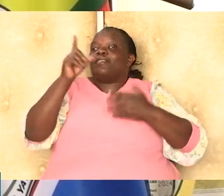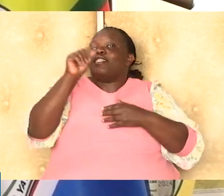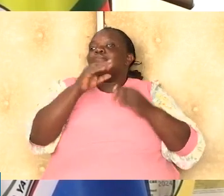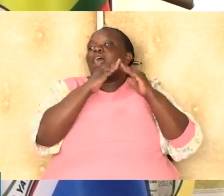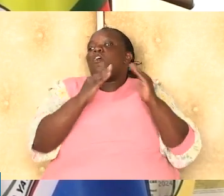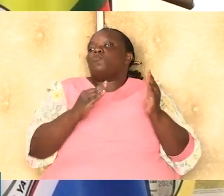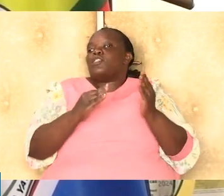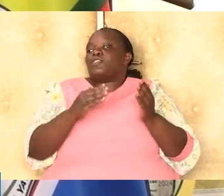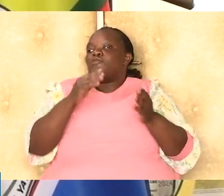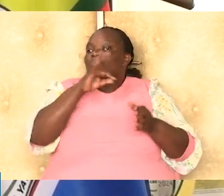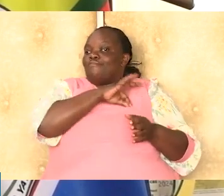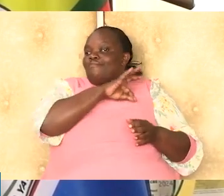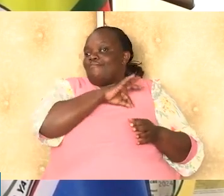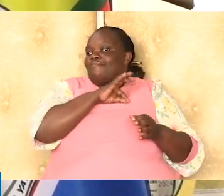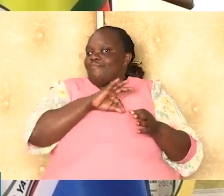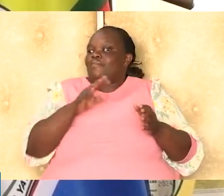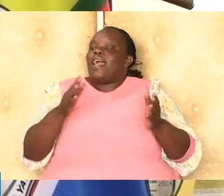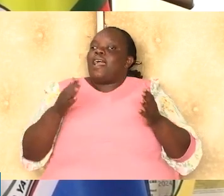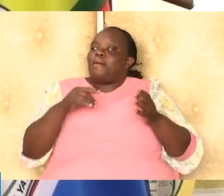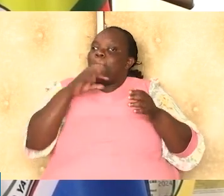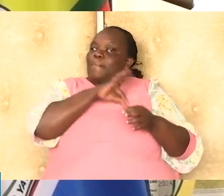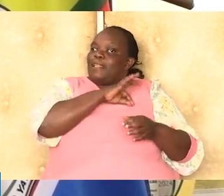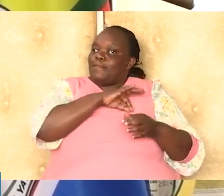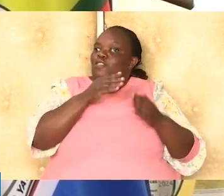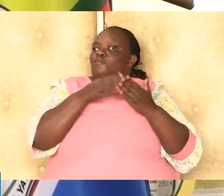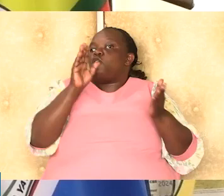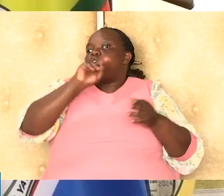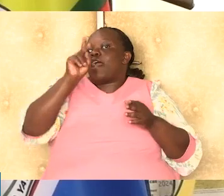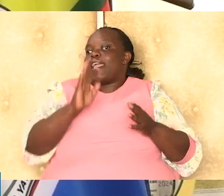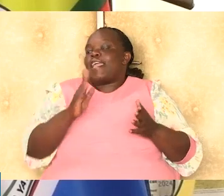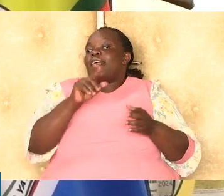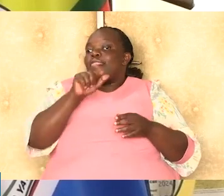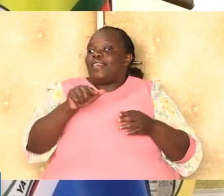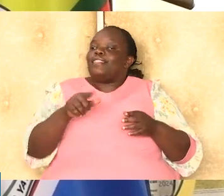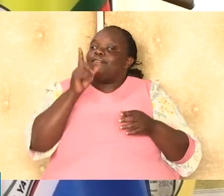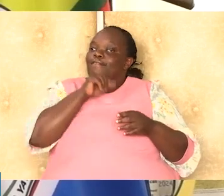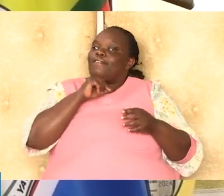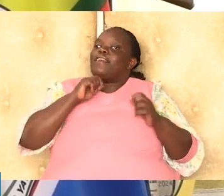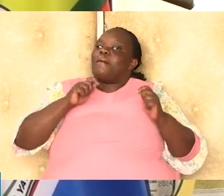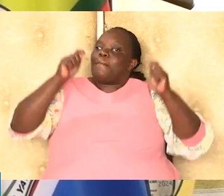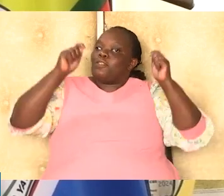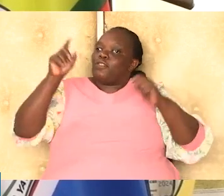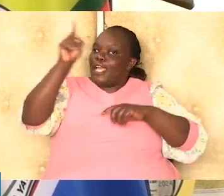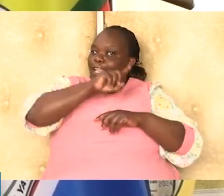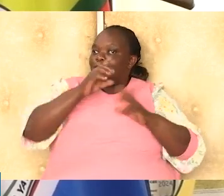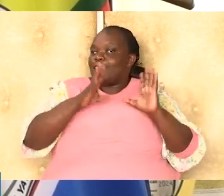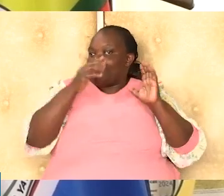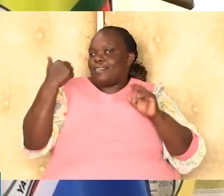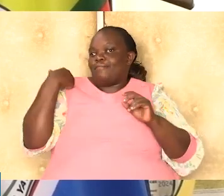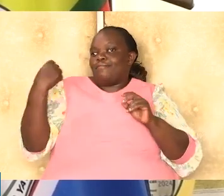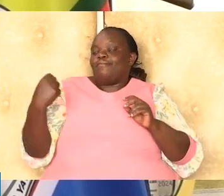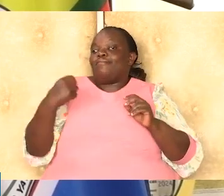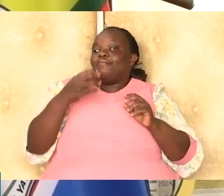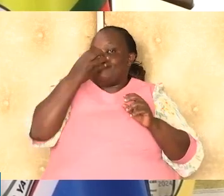affordable housing has gained renewed momentum, benefiting more Kenyans. During the just-concluded Mashujade celebrations, His